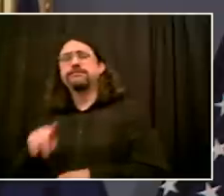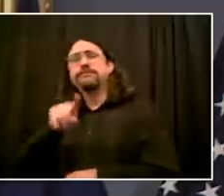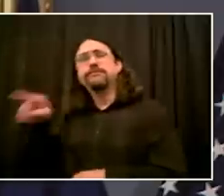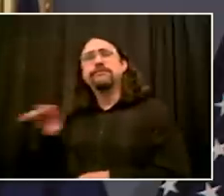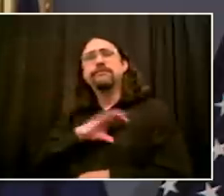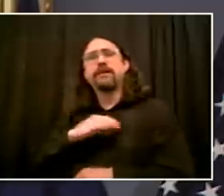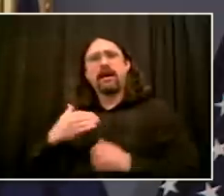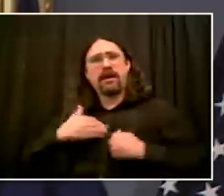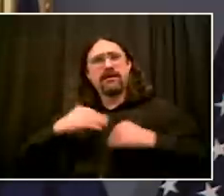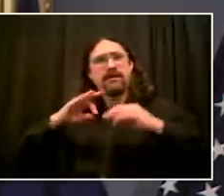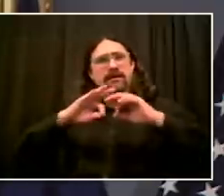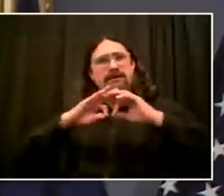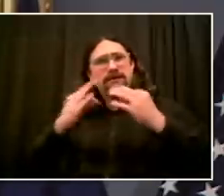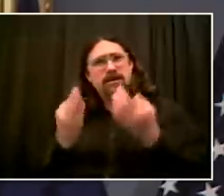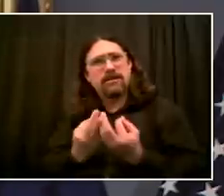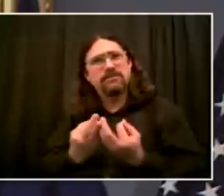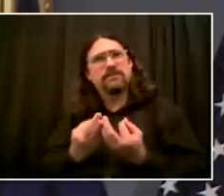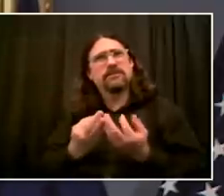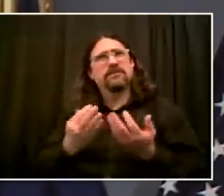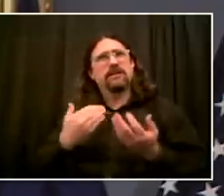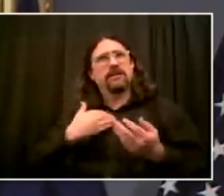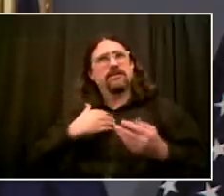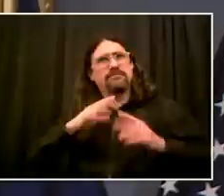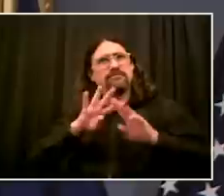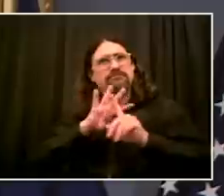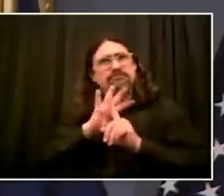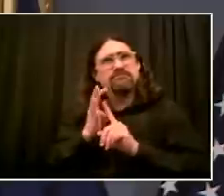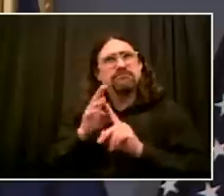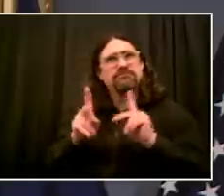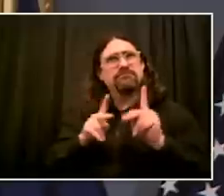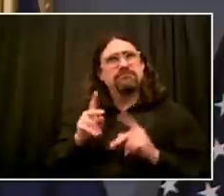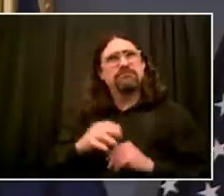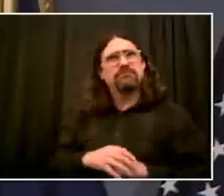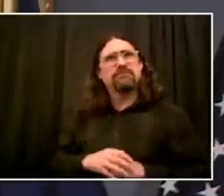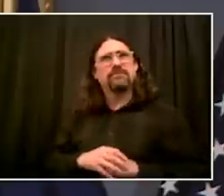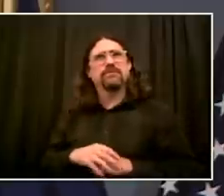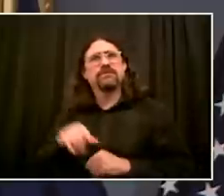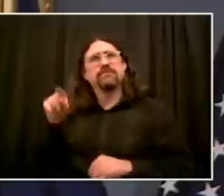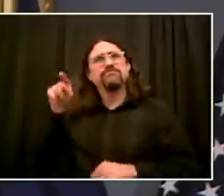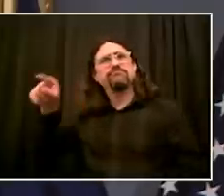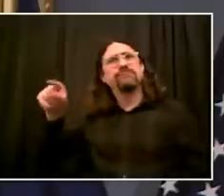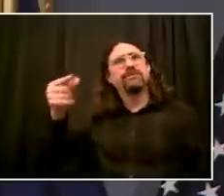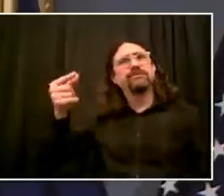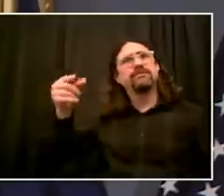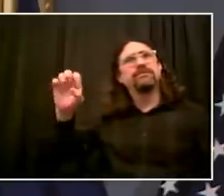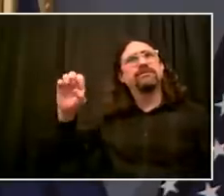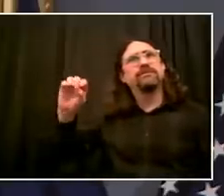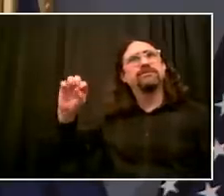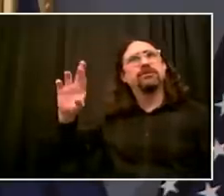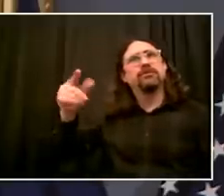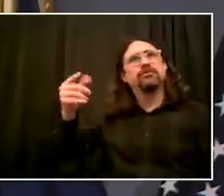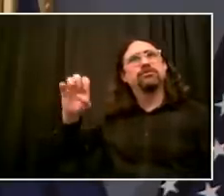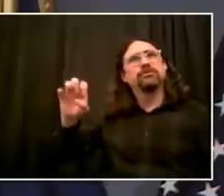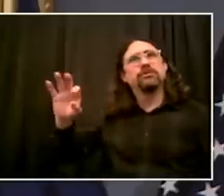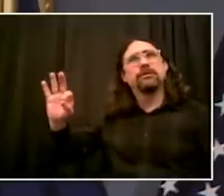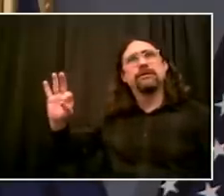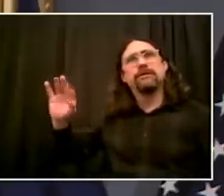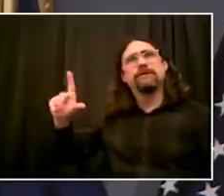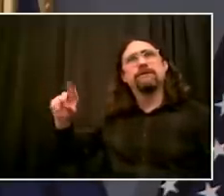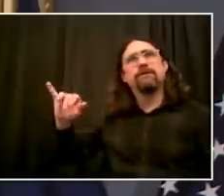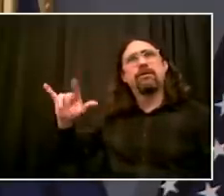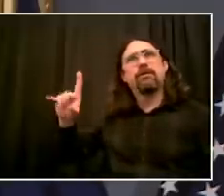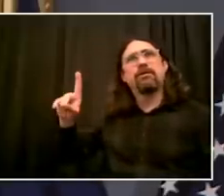black men by white America, period. We've got to go at that, but we have to go at the constant dehumanization that's just